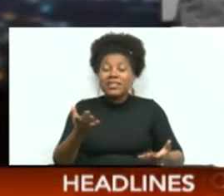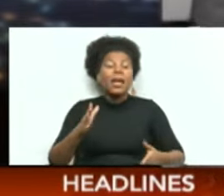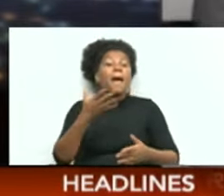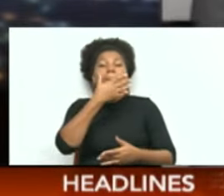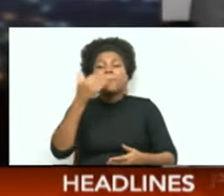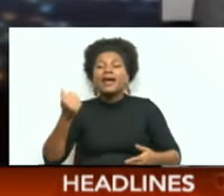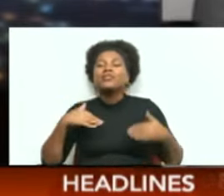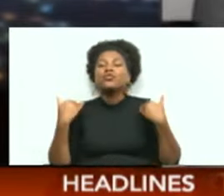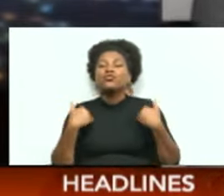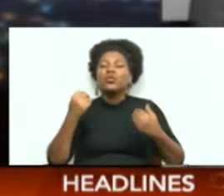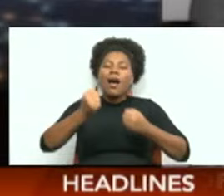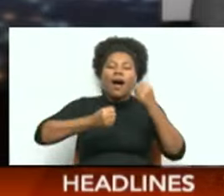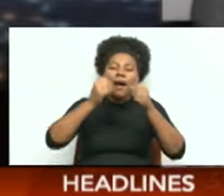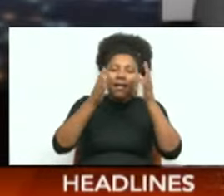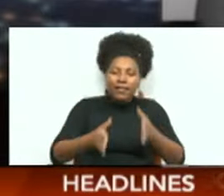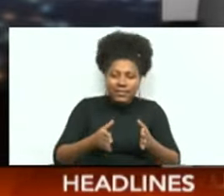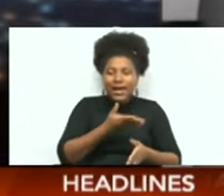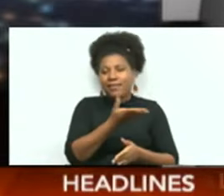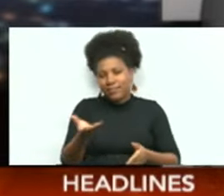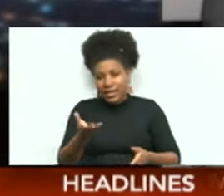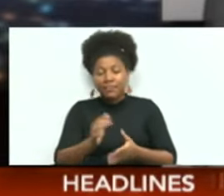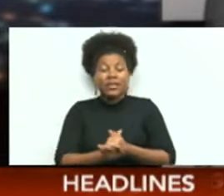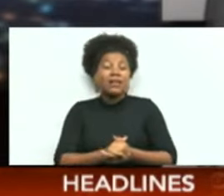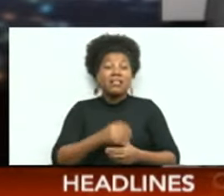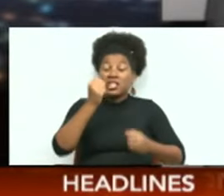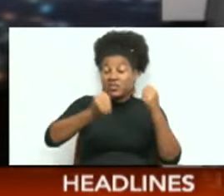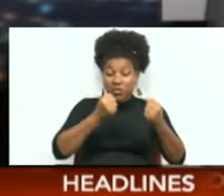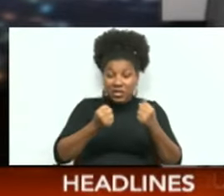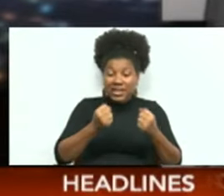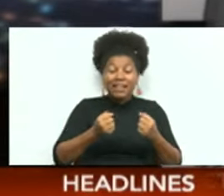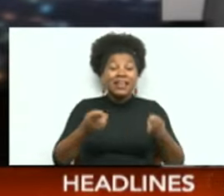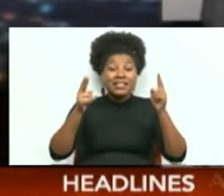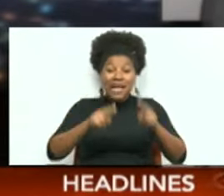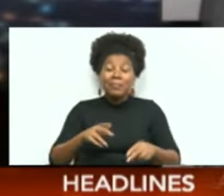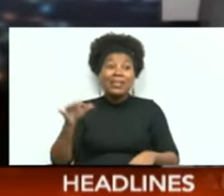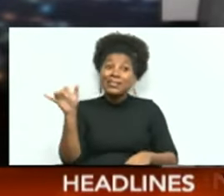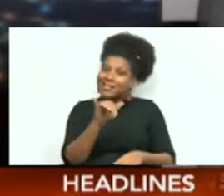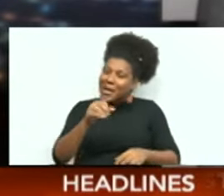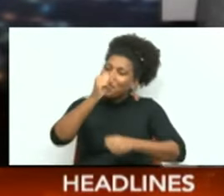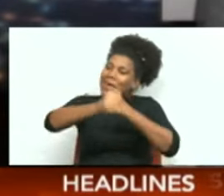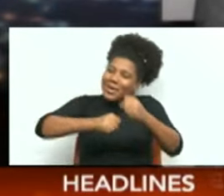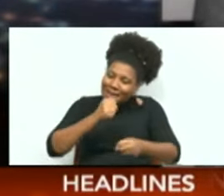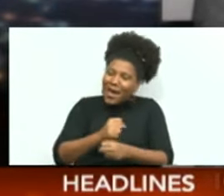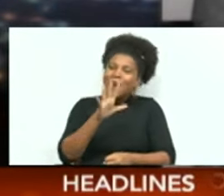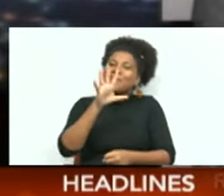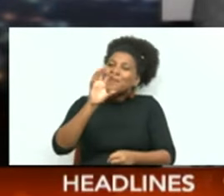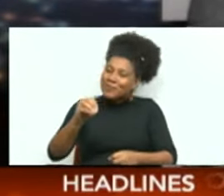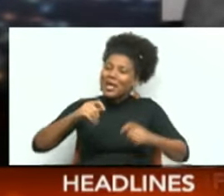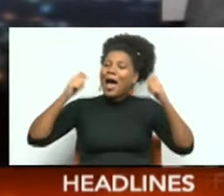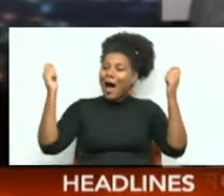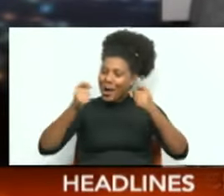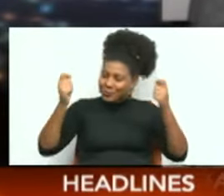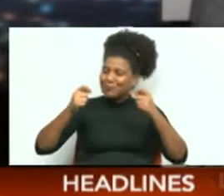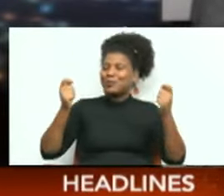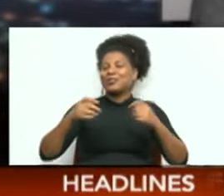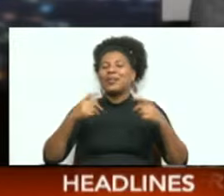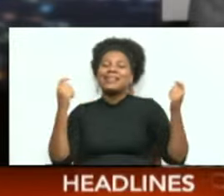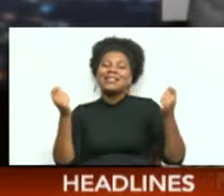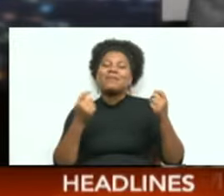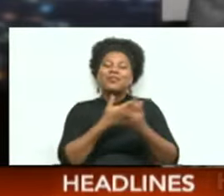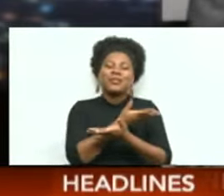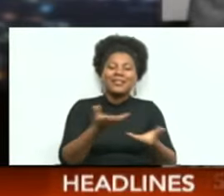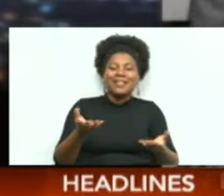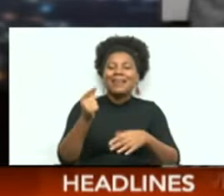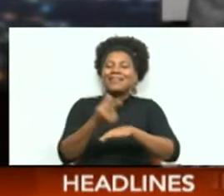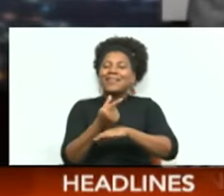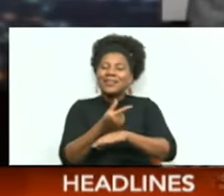athletes. More than this, the sporting spectacle has been married to the island's 50th anniversary of independence celebrations. Our team of Jassy Merrick and